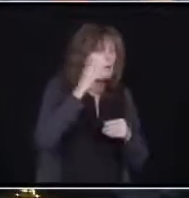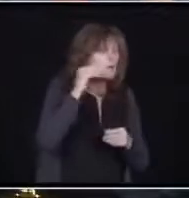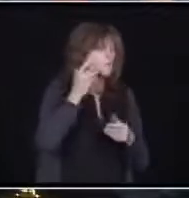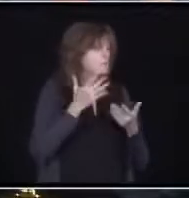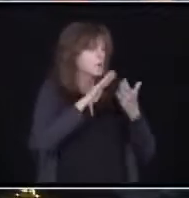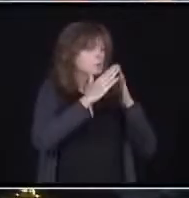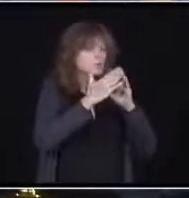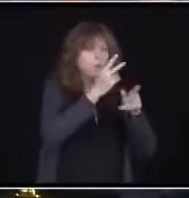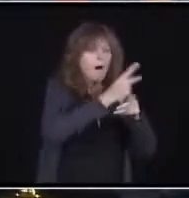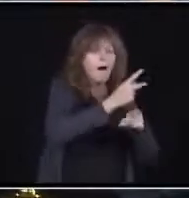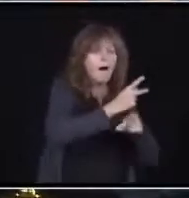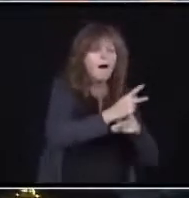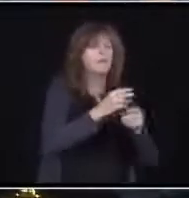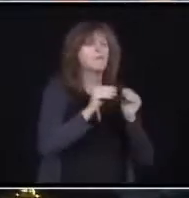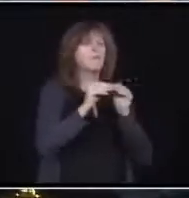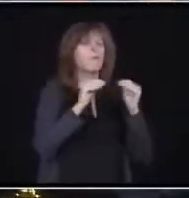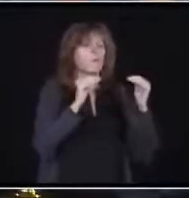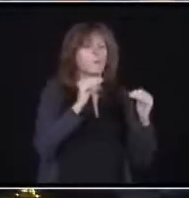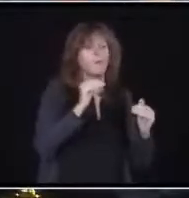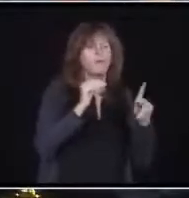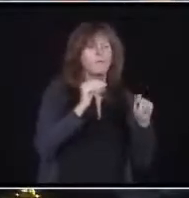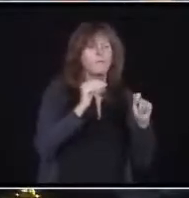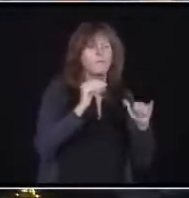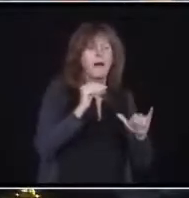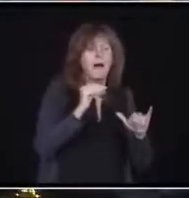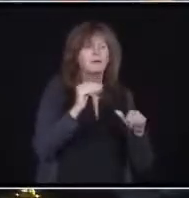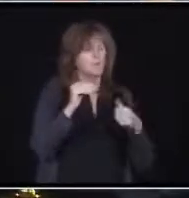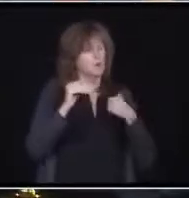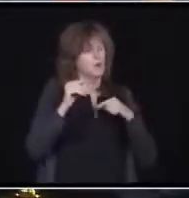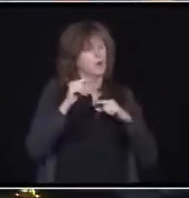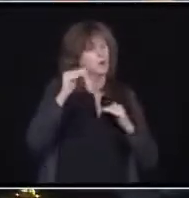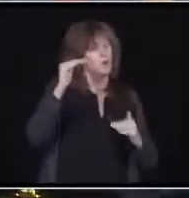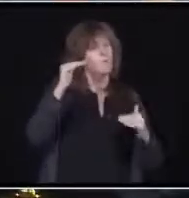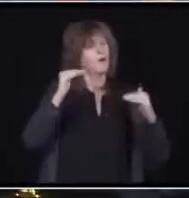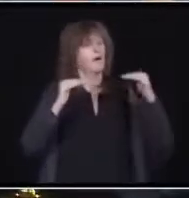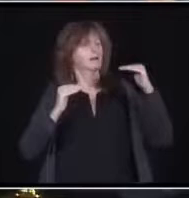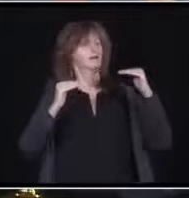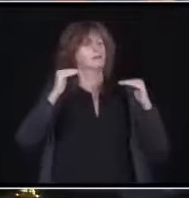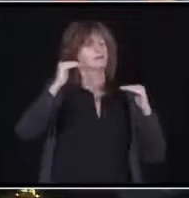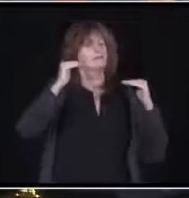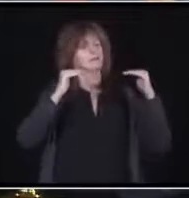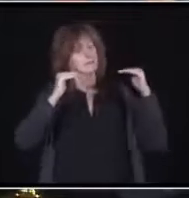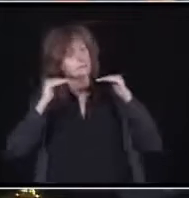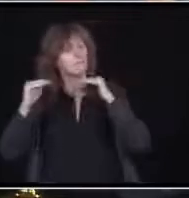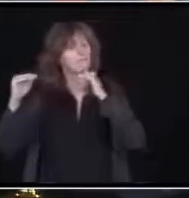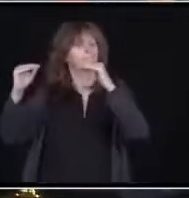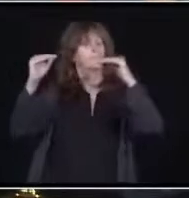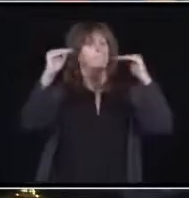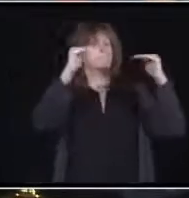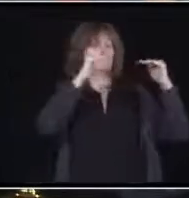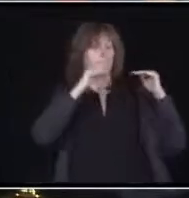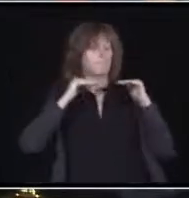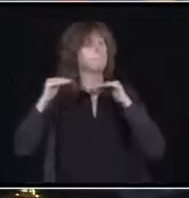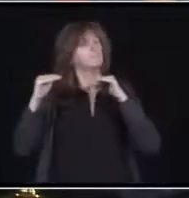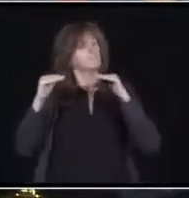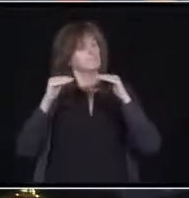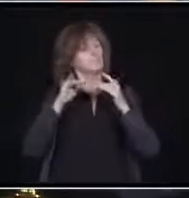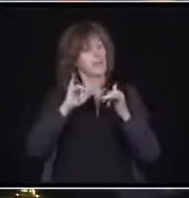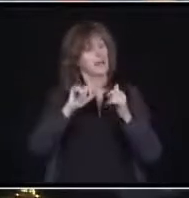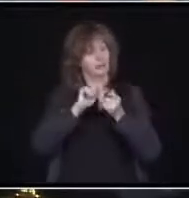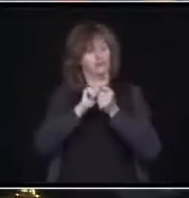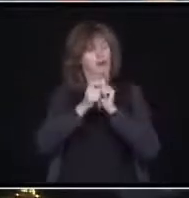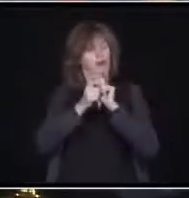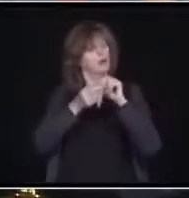were among the lowest paid. So we're trying to achieve more or less a balance in terms of equity so that with these changes, we wouldn't have a group of